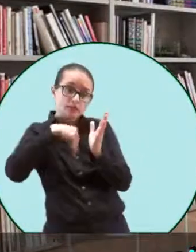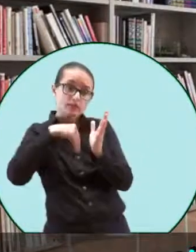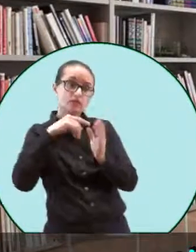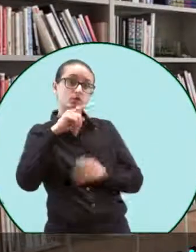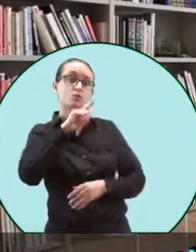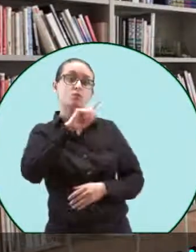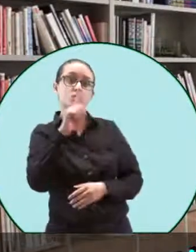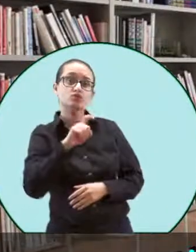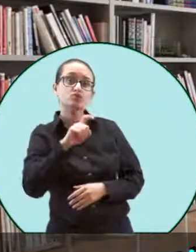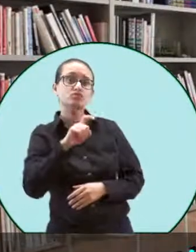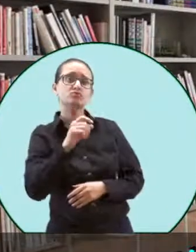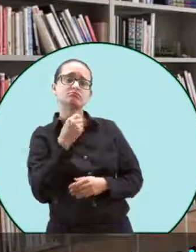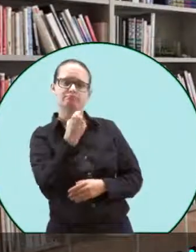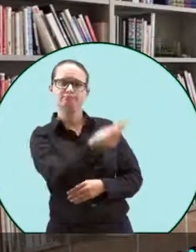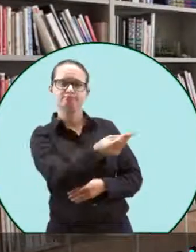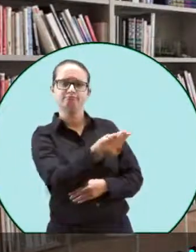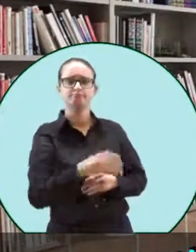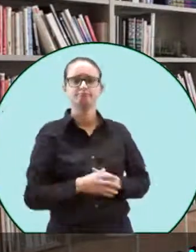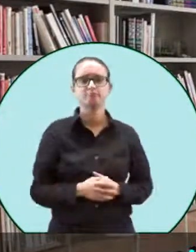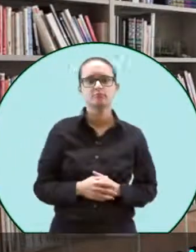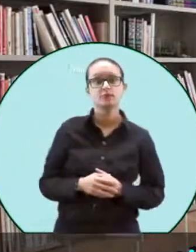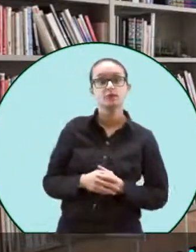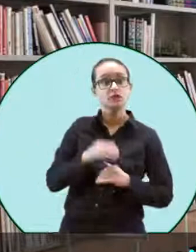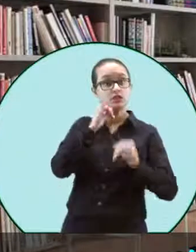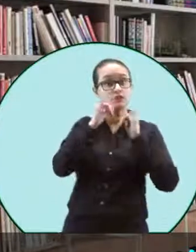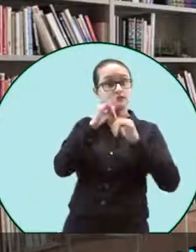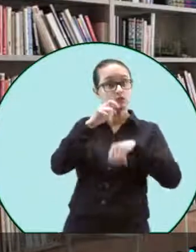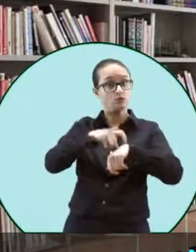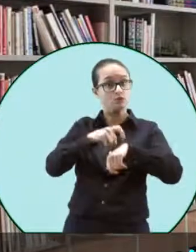You could provide written questions in advance.